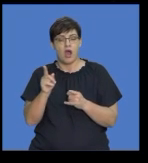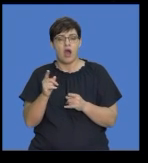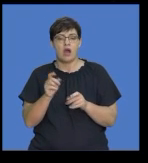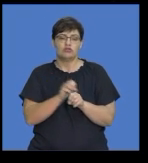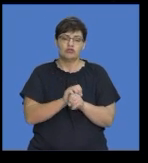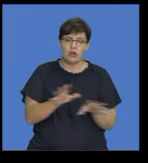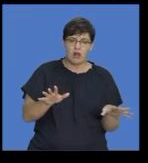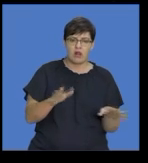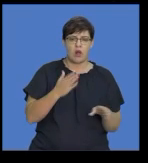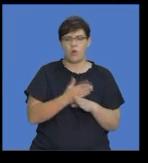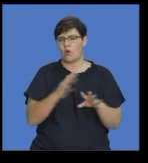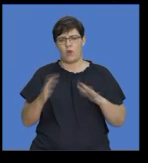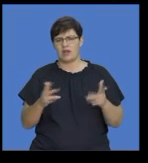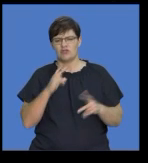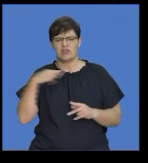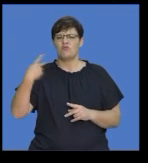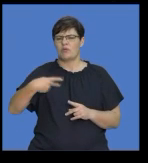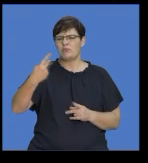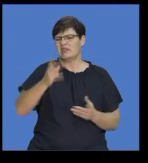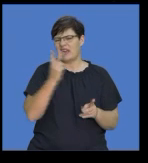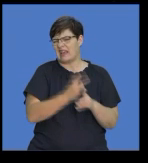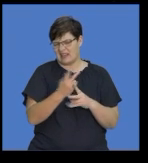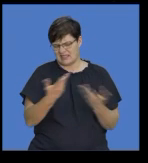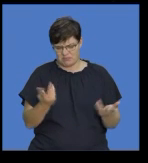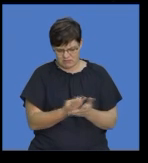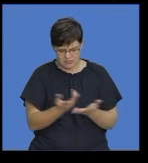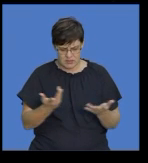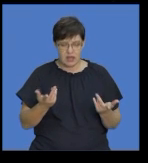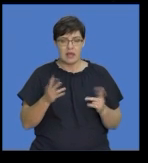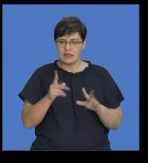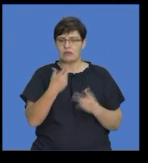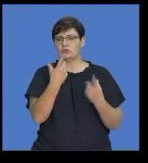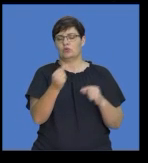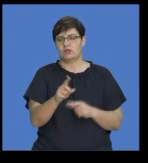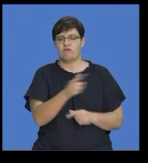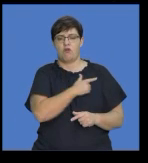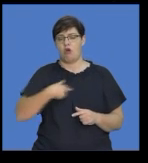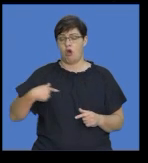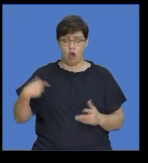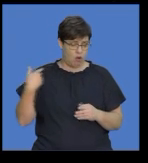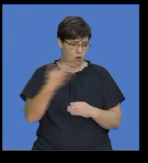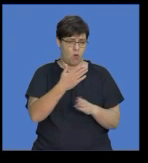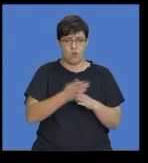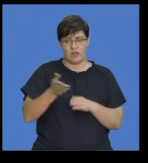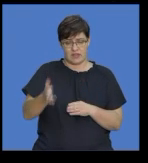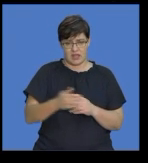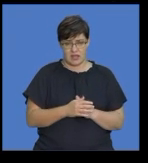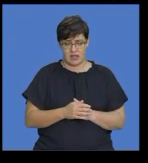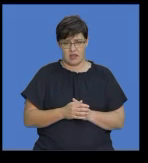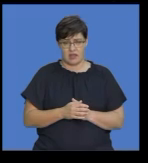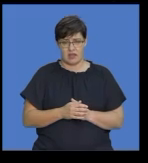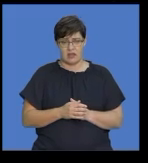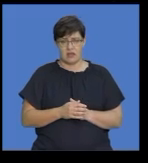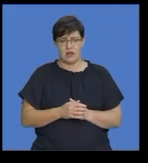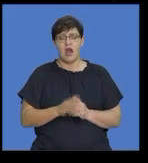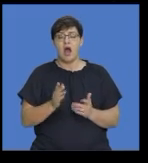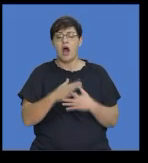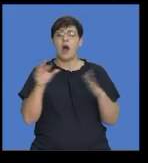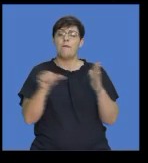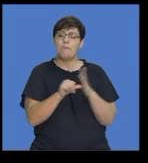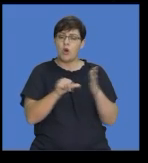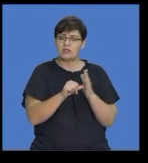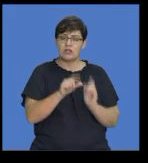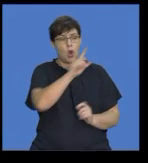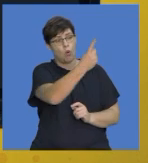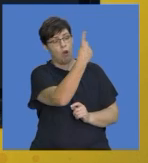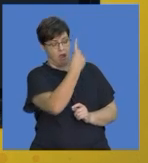worked. This is basically repeating what I said before. And what he did and for how long. It's very, very important also to look at what the